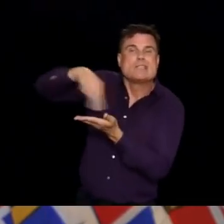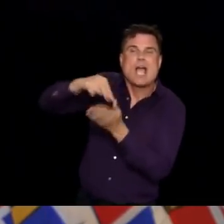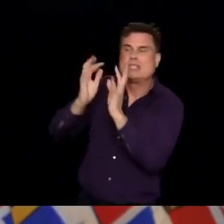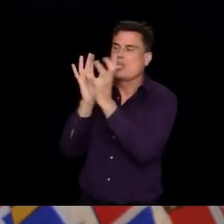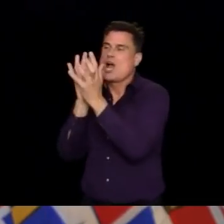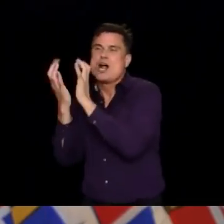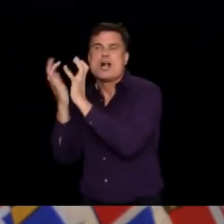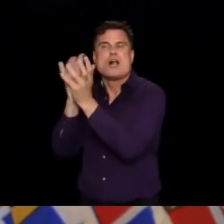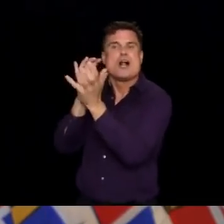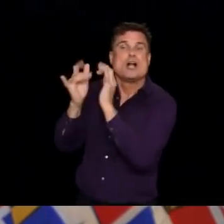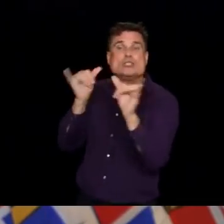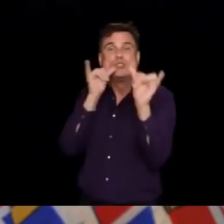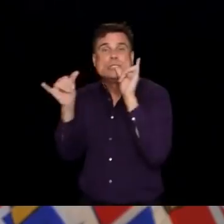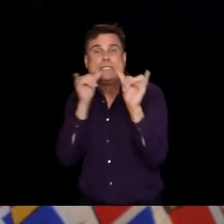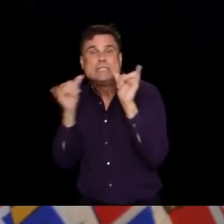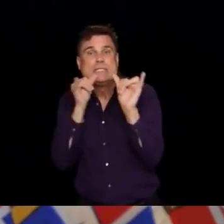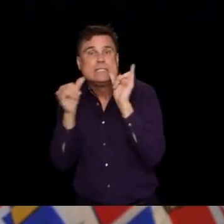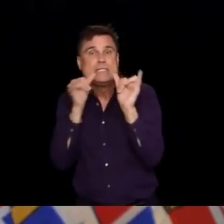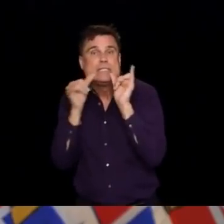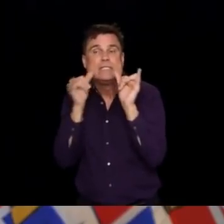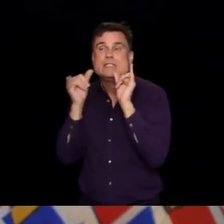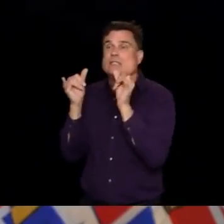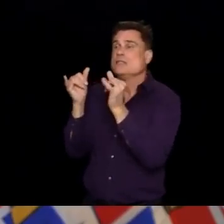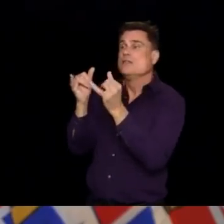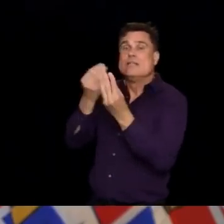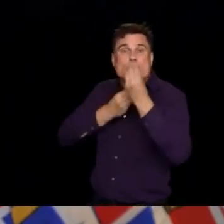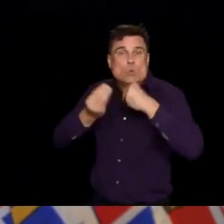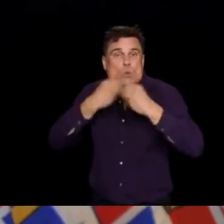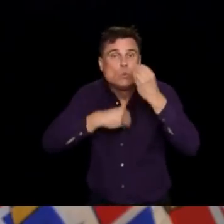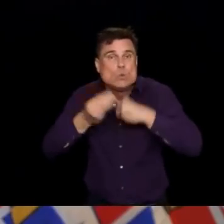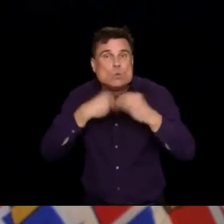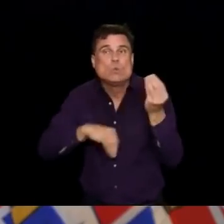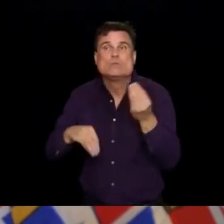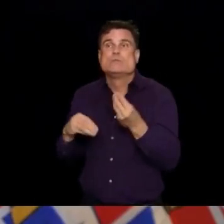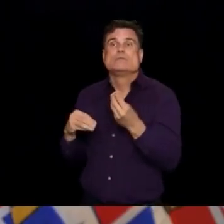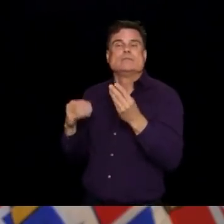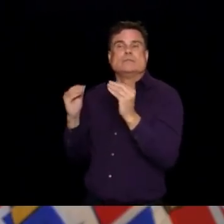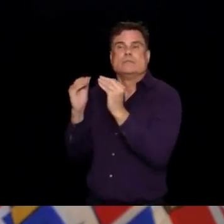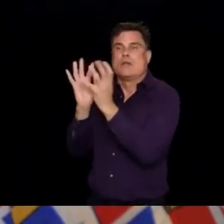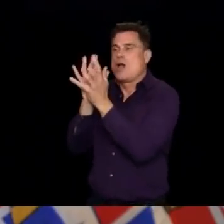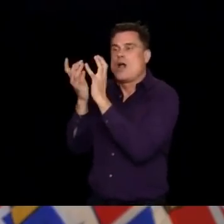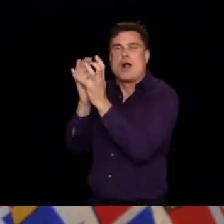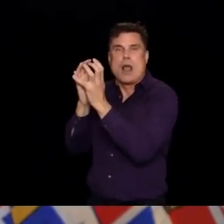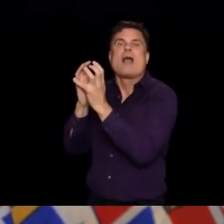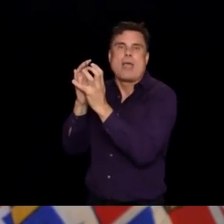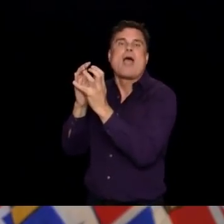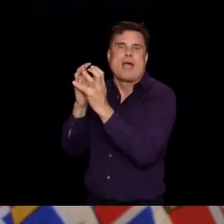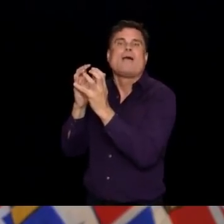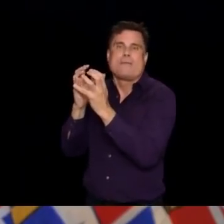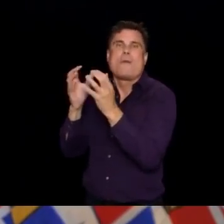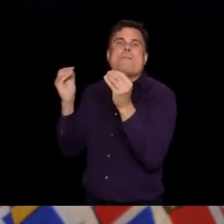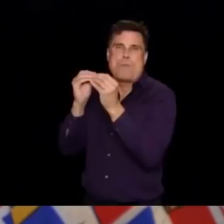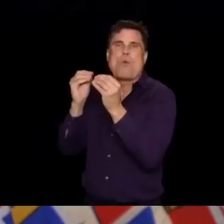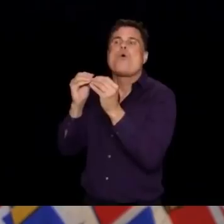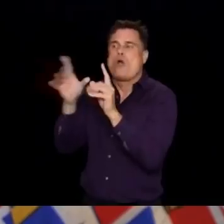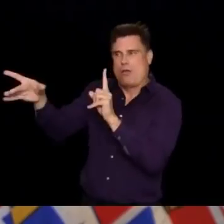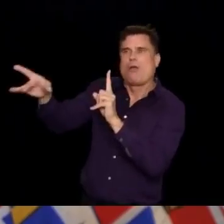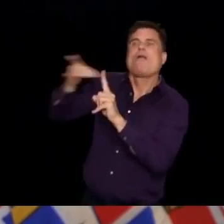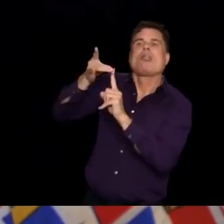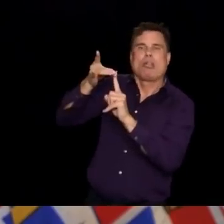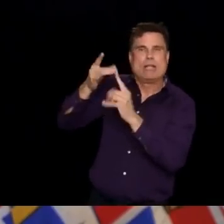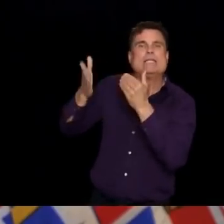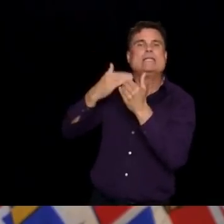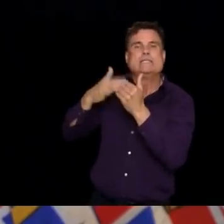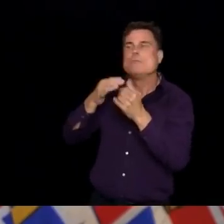those are the situations that are you're much more likely to spread droplets between people. Next question is from Binder Sujan,